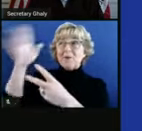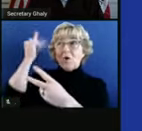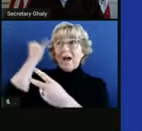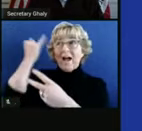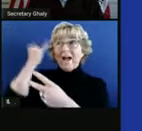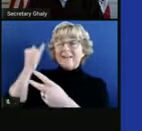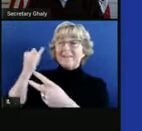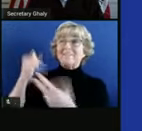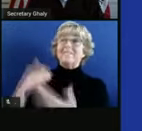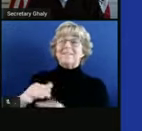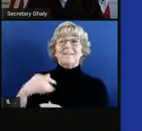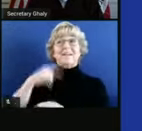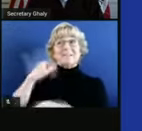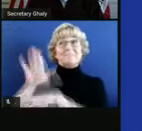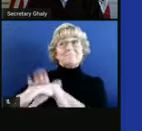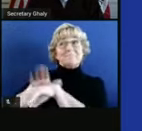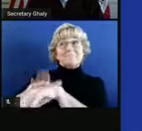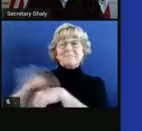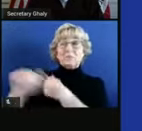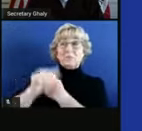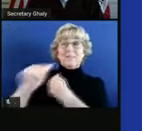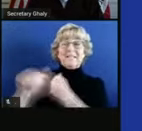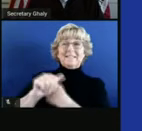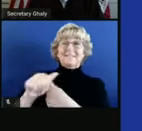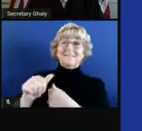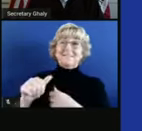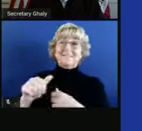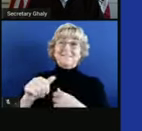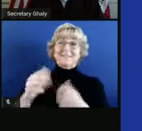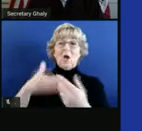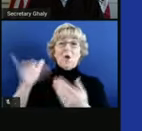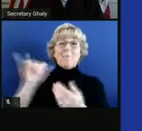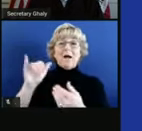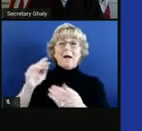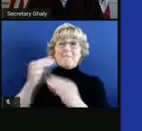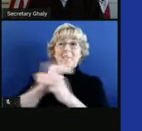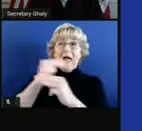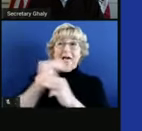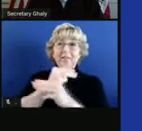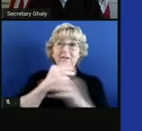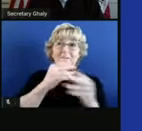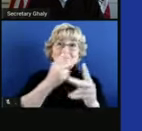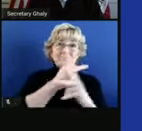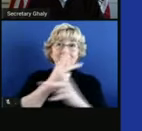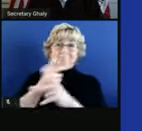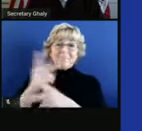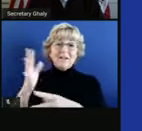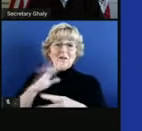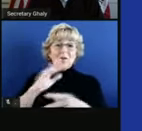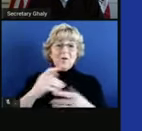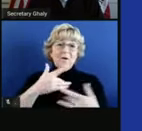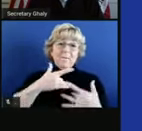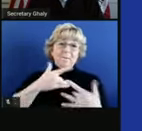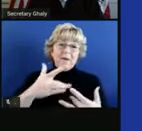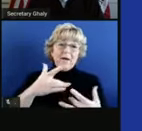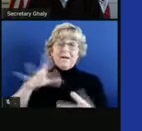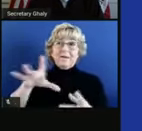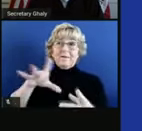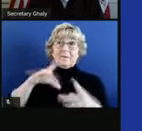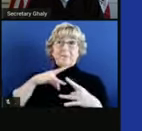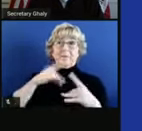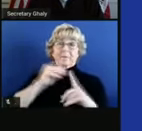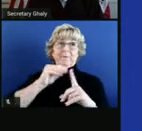you got to think about it. It's sort of as a simple math problem. You know, your potential likelihood of getting